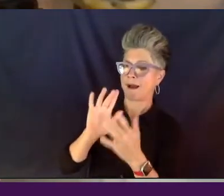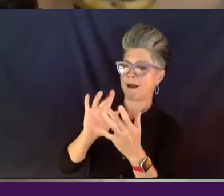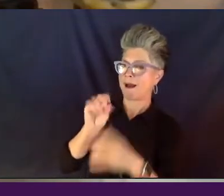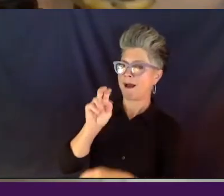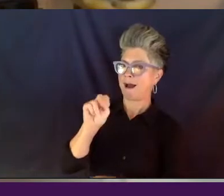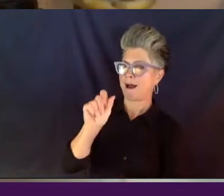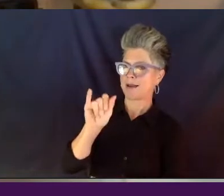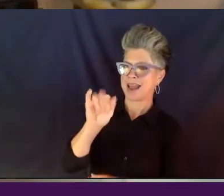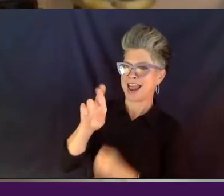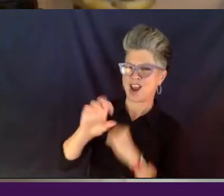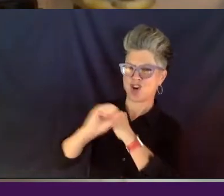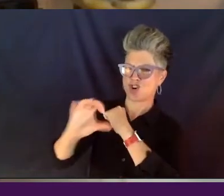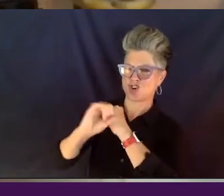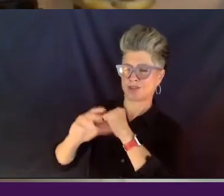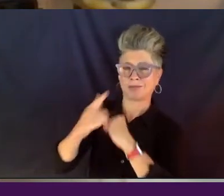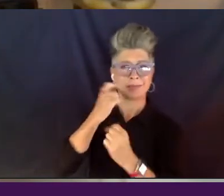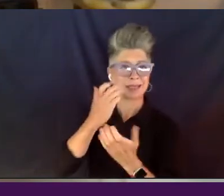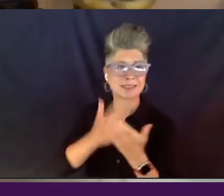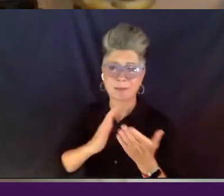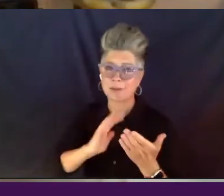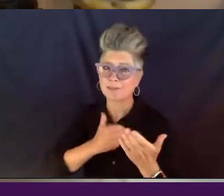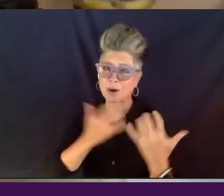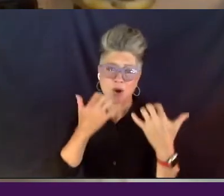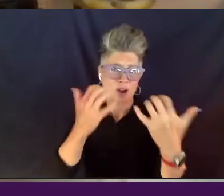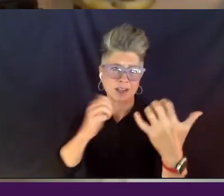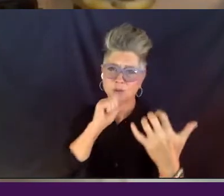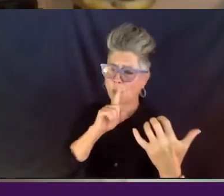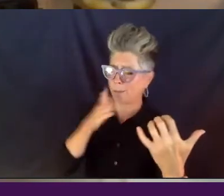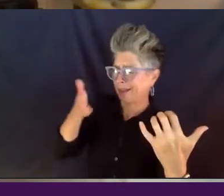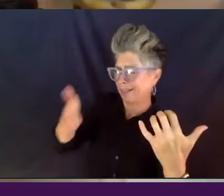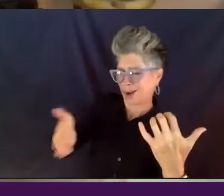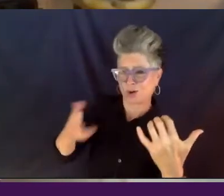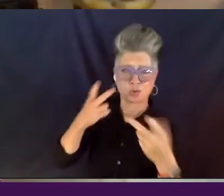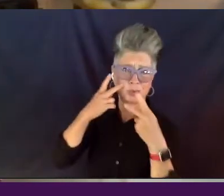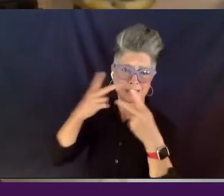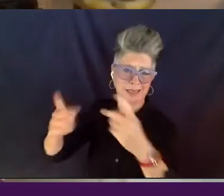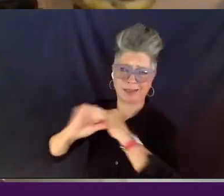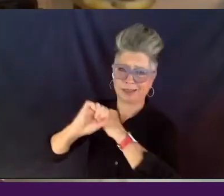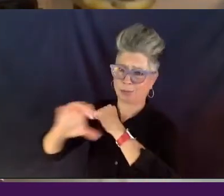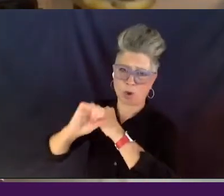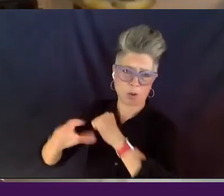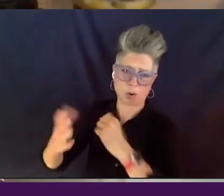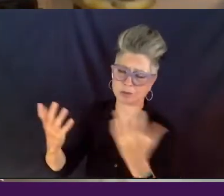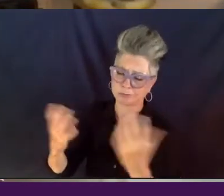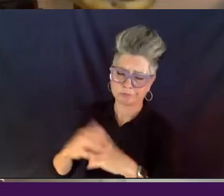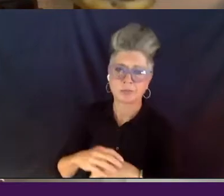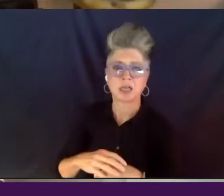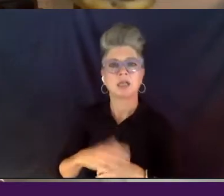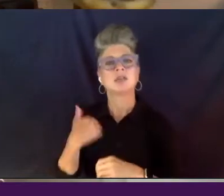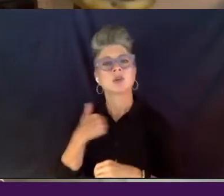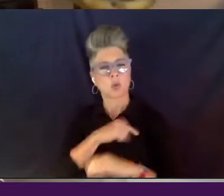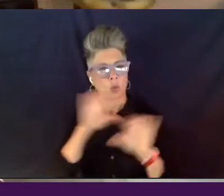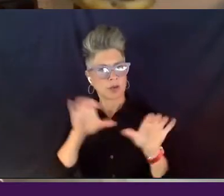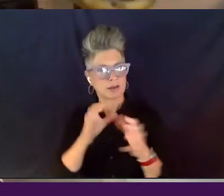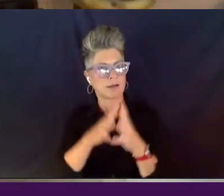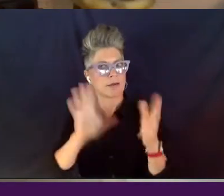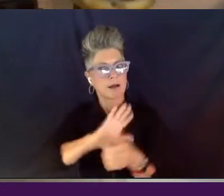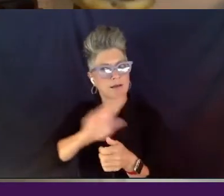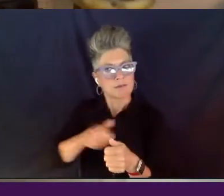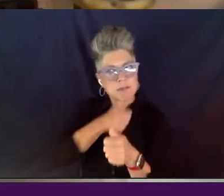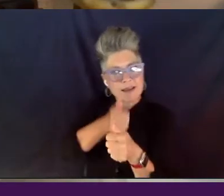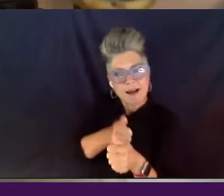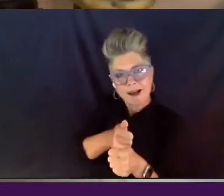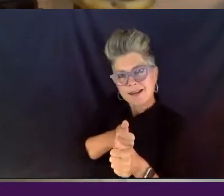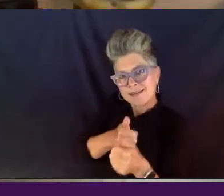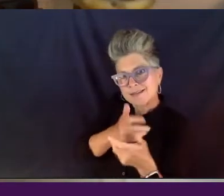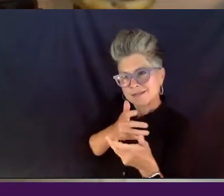of the audiences that we're targeting are not going to be there to see the promos in the first place. So we did a lot of kind of behind the scenes maneuvering. We work closely